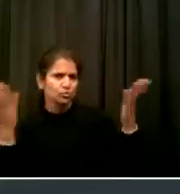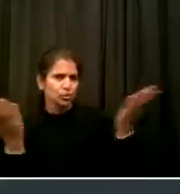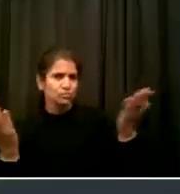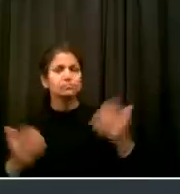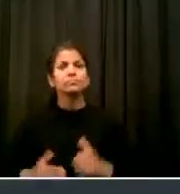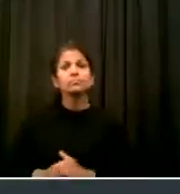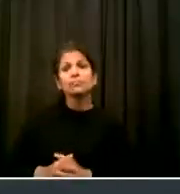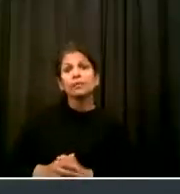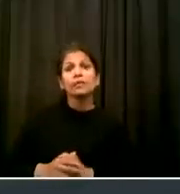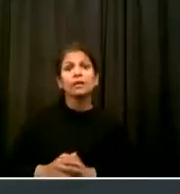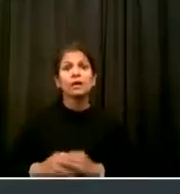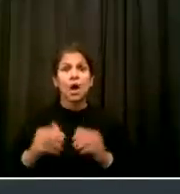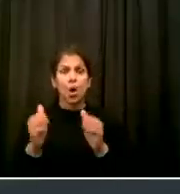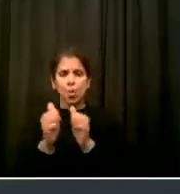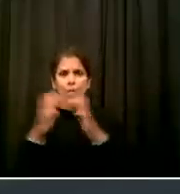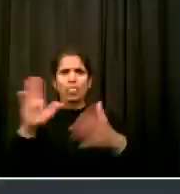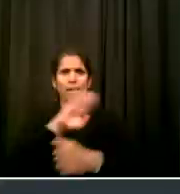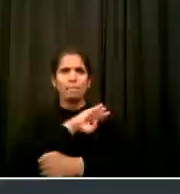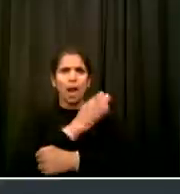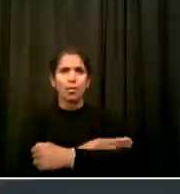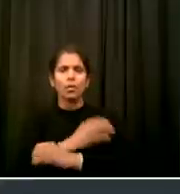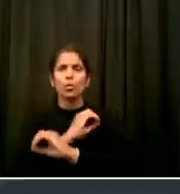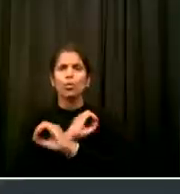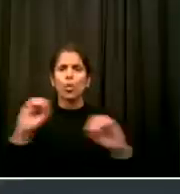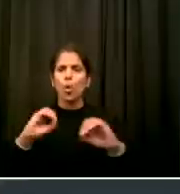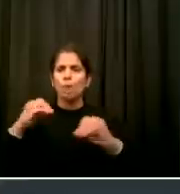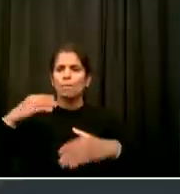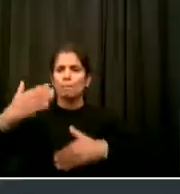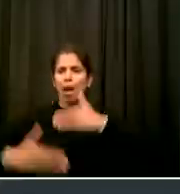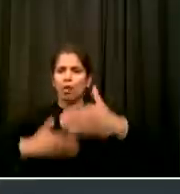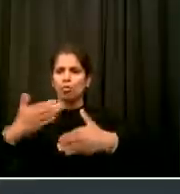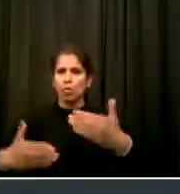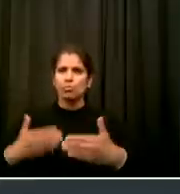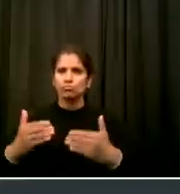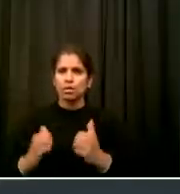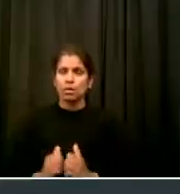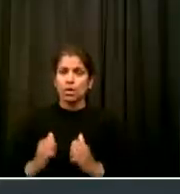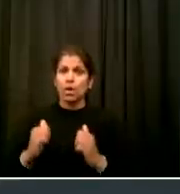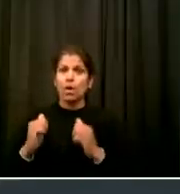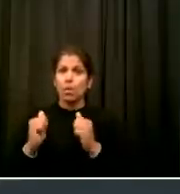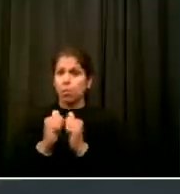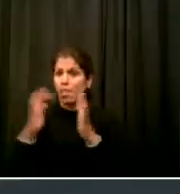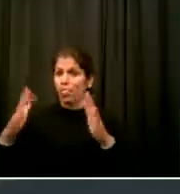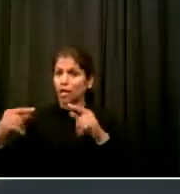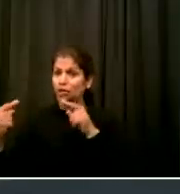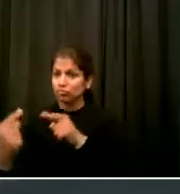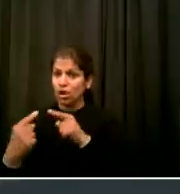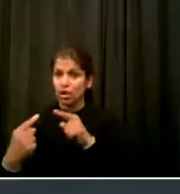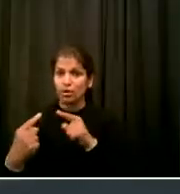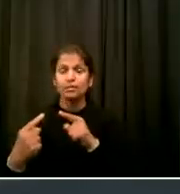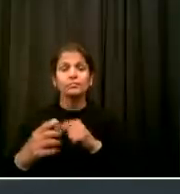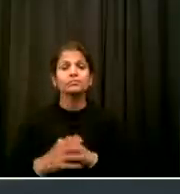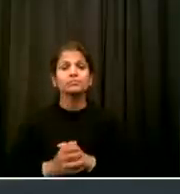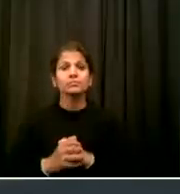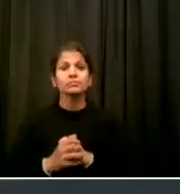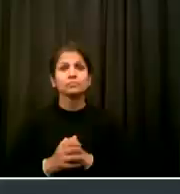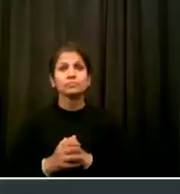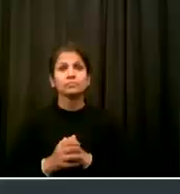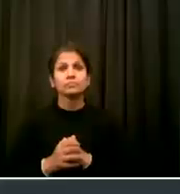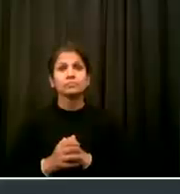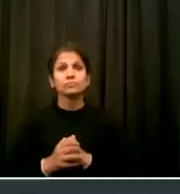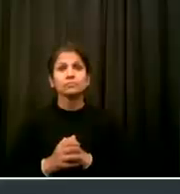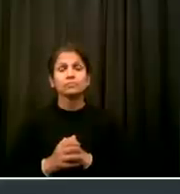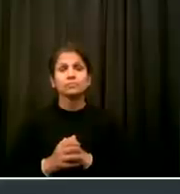you Thank you Deputy Mayor Now with a very important announcement Thank you for the great work of the task force in preparing for this